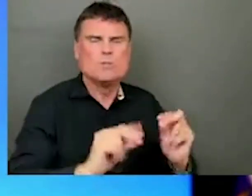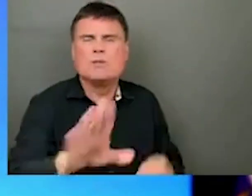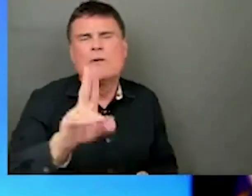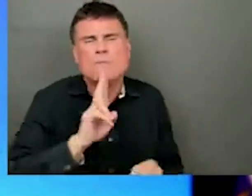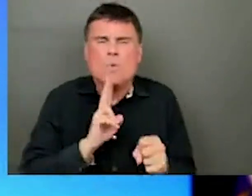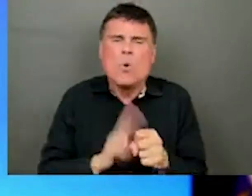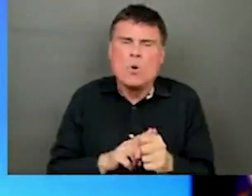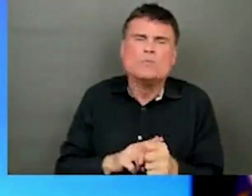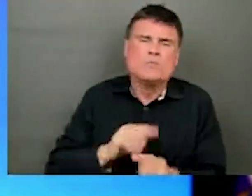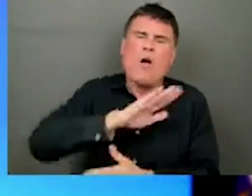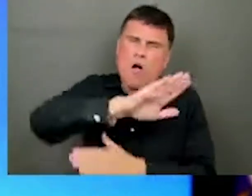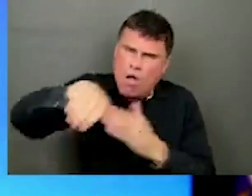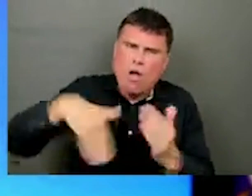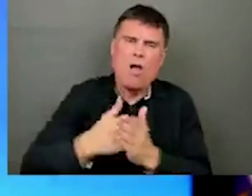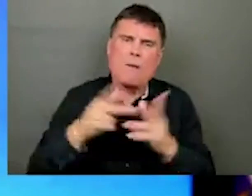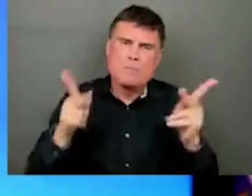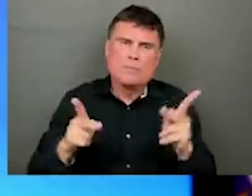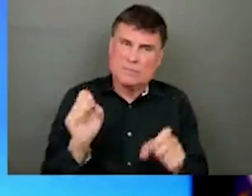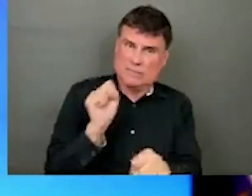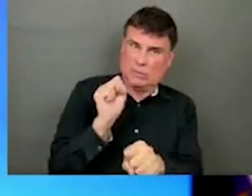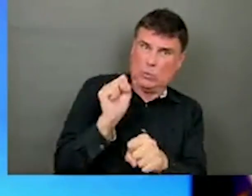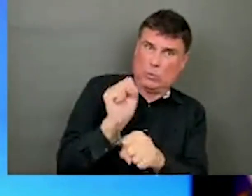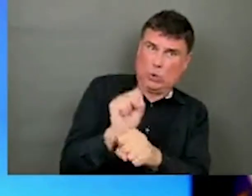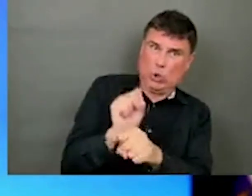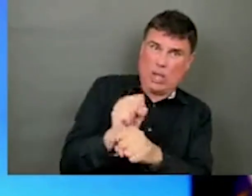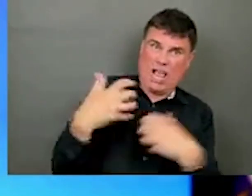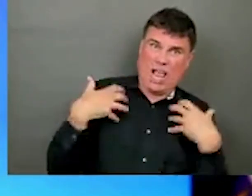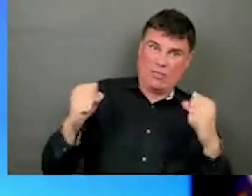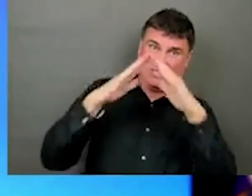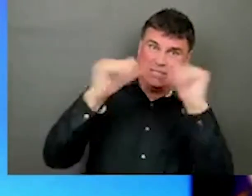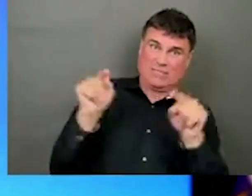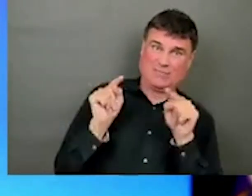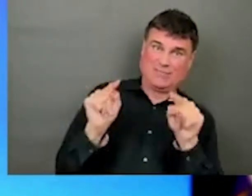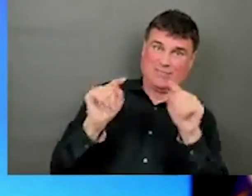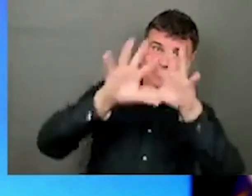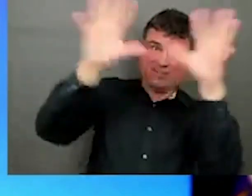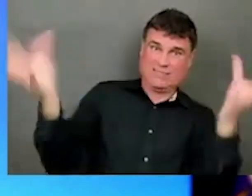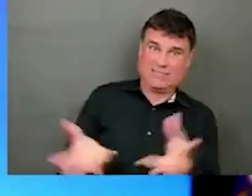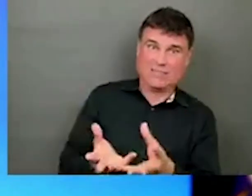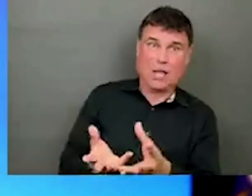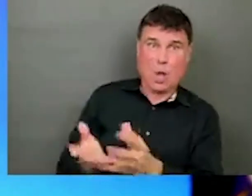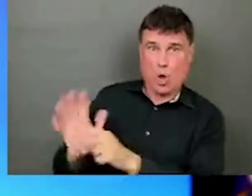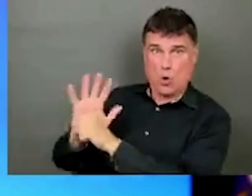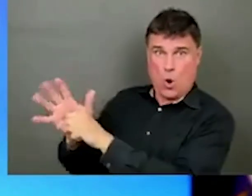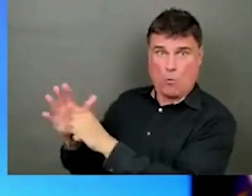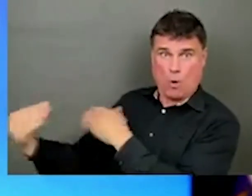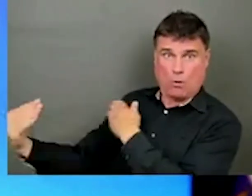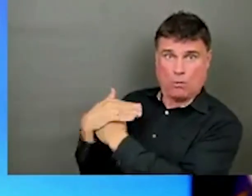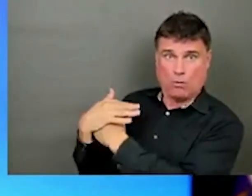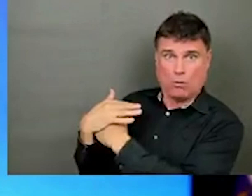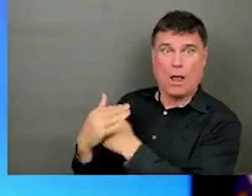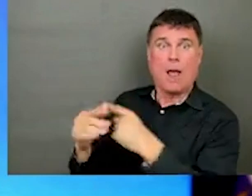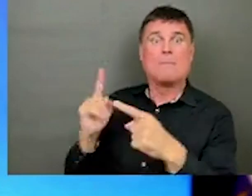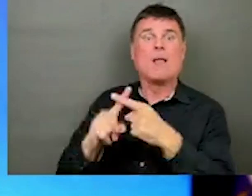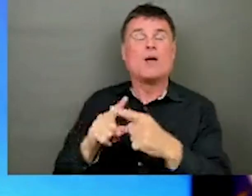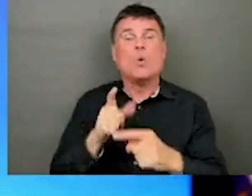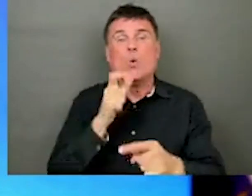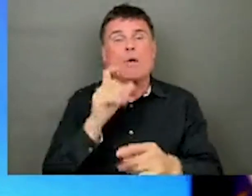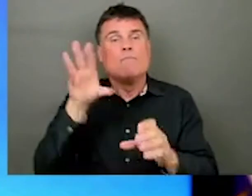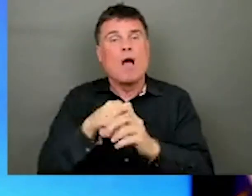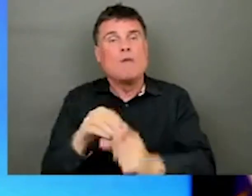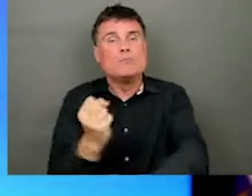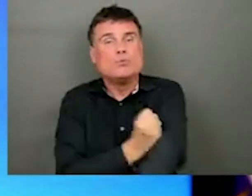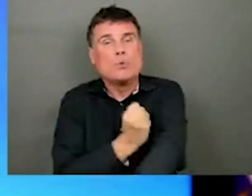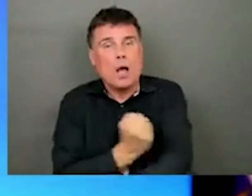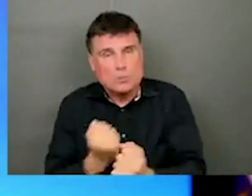in a pandemic, in the public health emergency that is the overdose crisis and in this time and in the challenge for